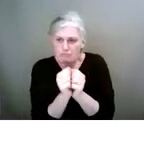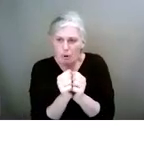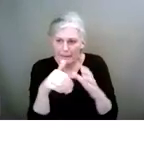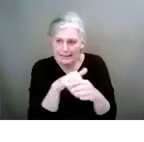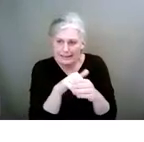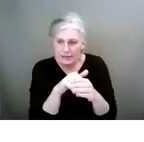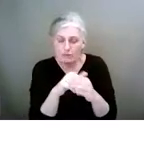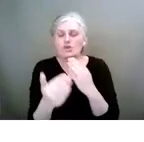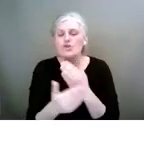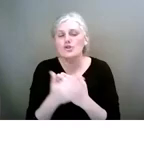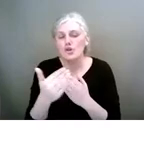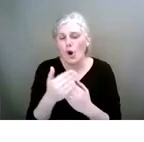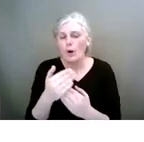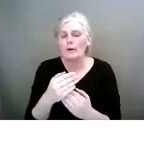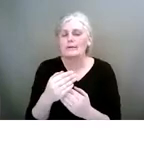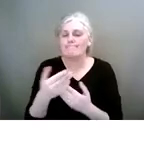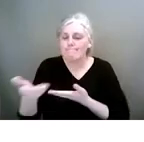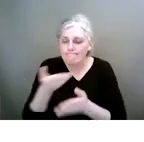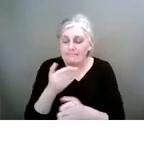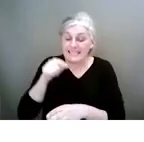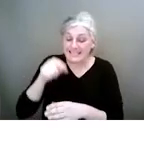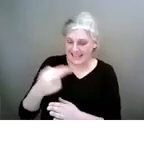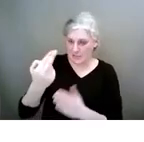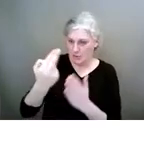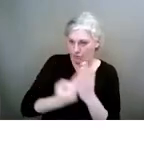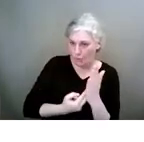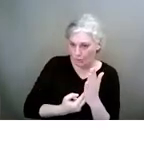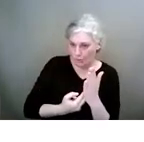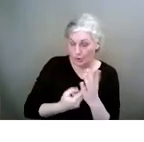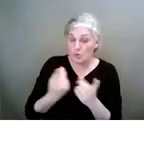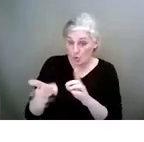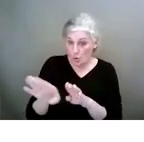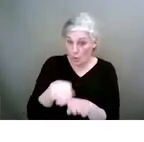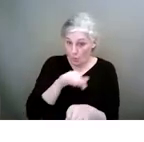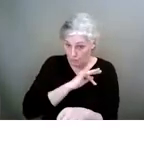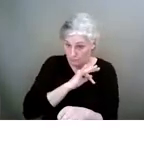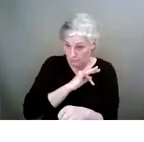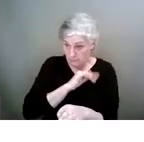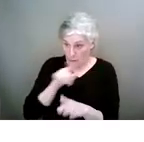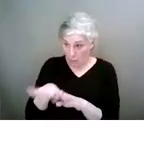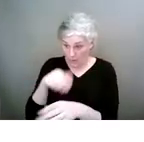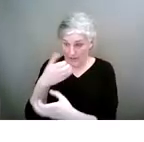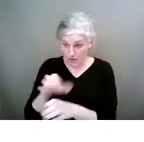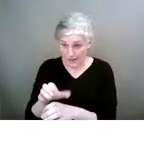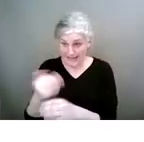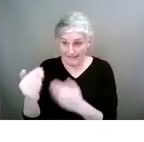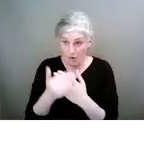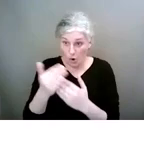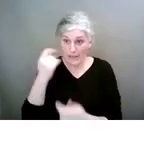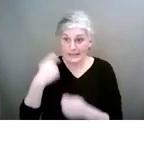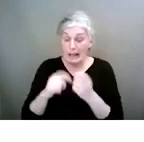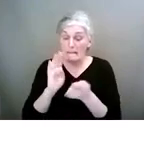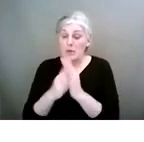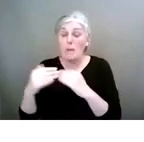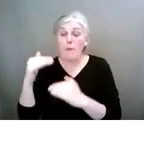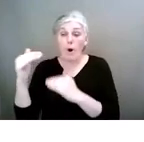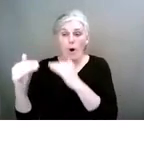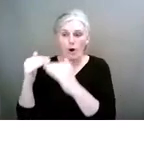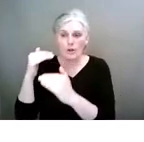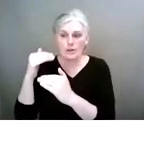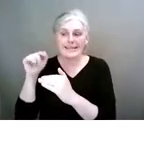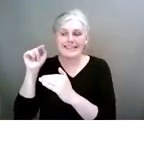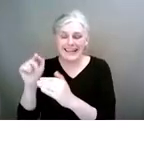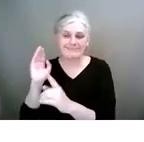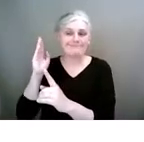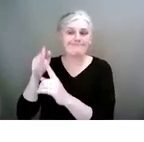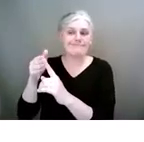starting them off, these are the rules and you will do these yourself with them if they're very young. But as they get older, it's about talking to them